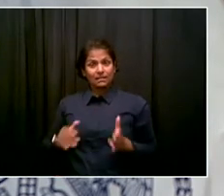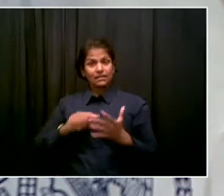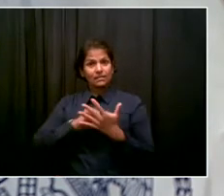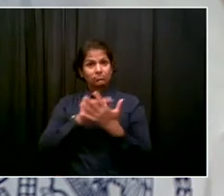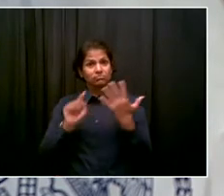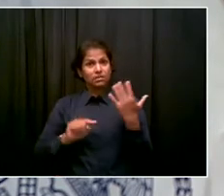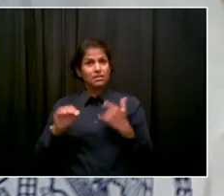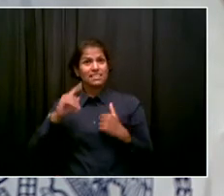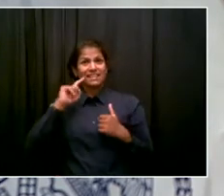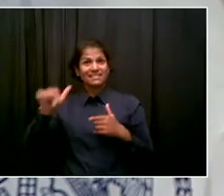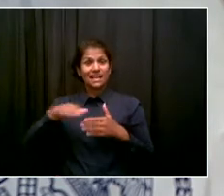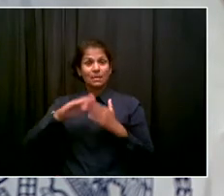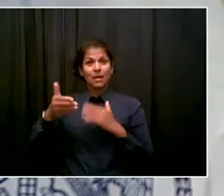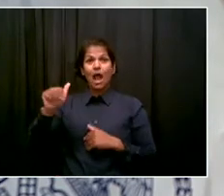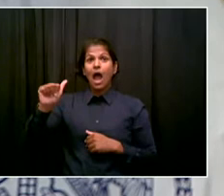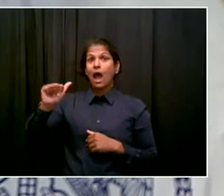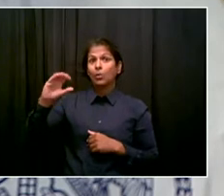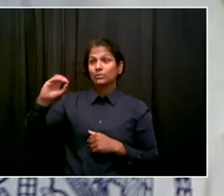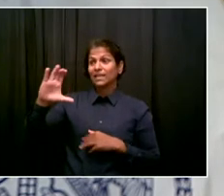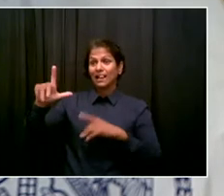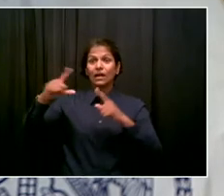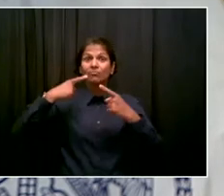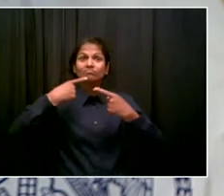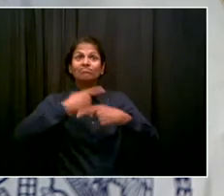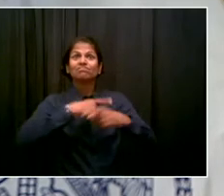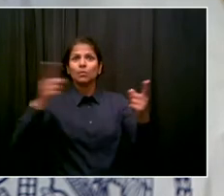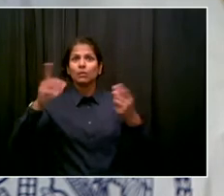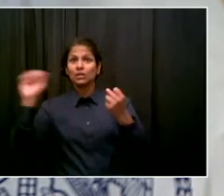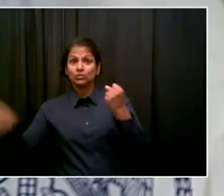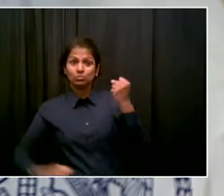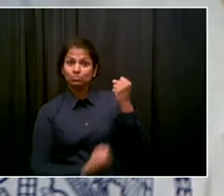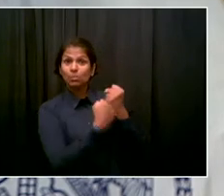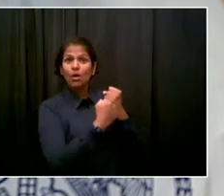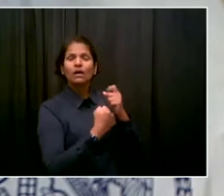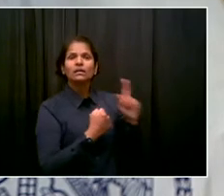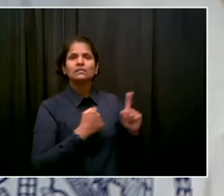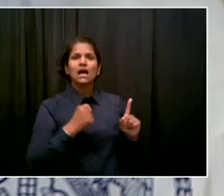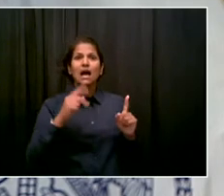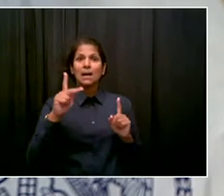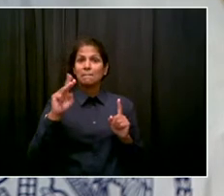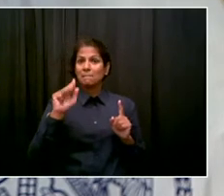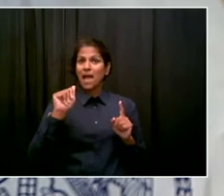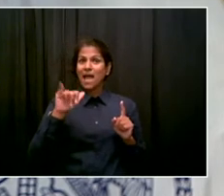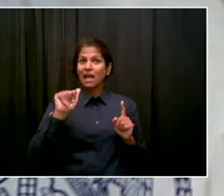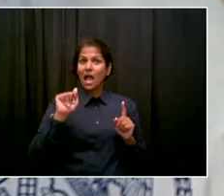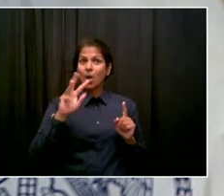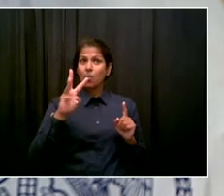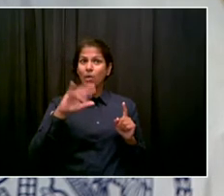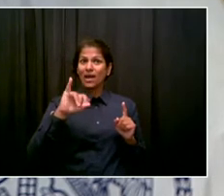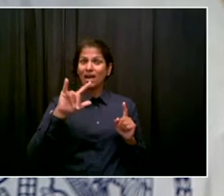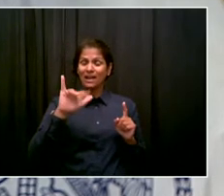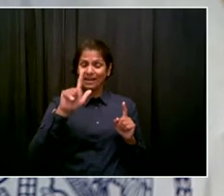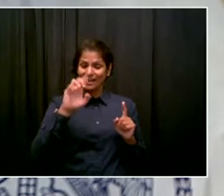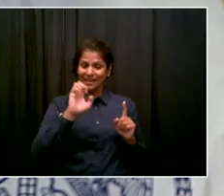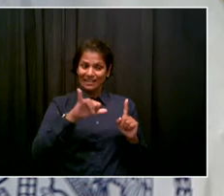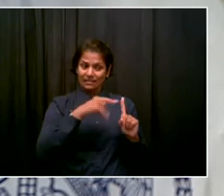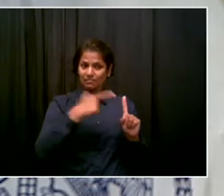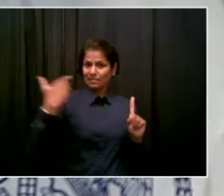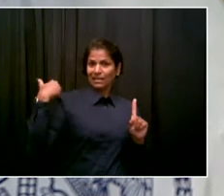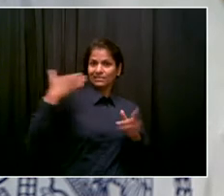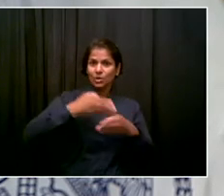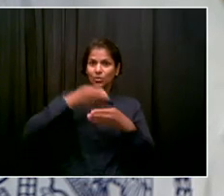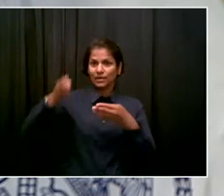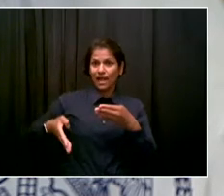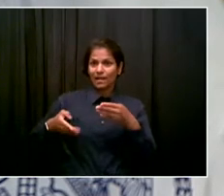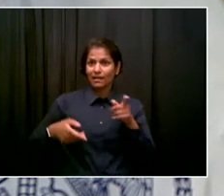it's not late anymore. I'll give you that. But I still think a huge percentage of New Yorkers have not fully